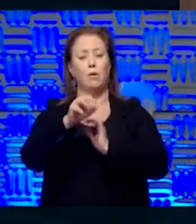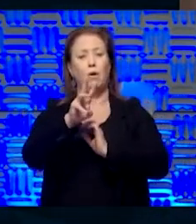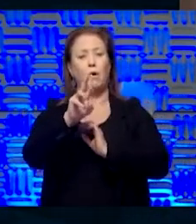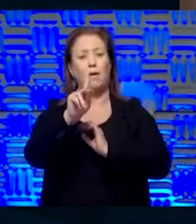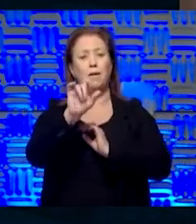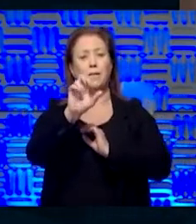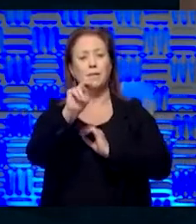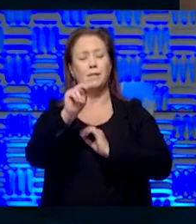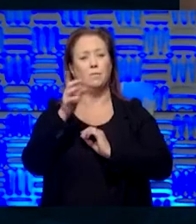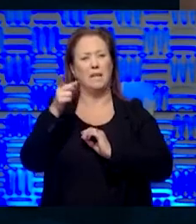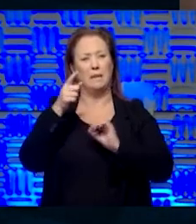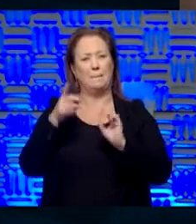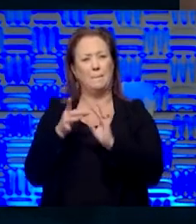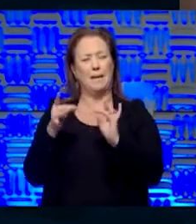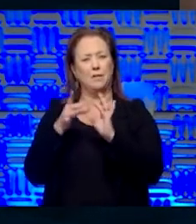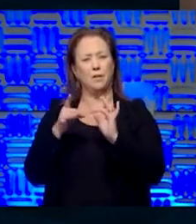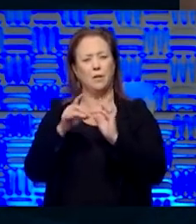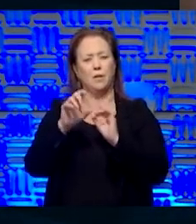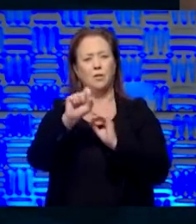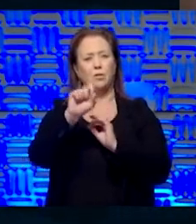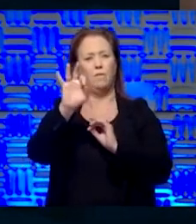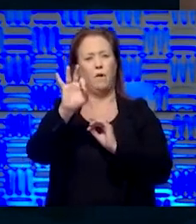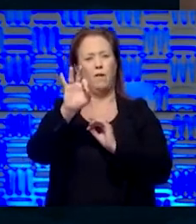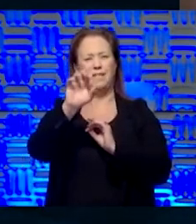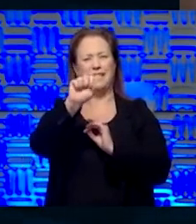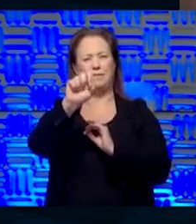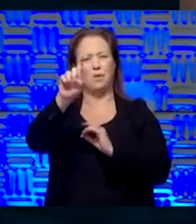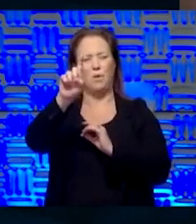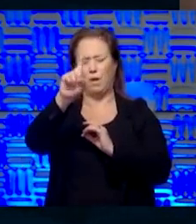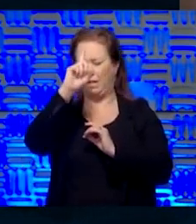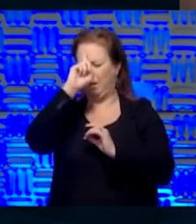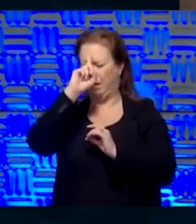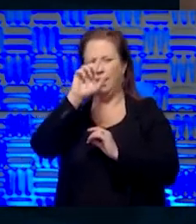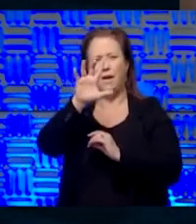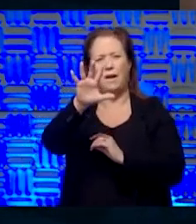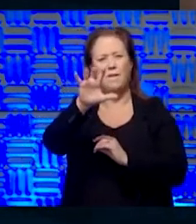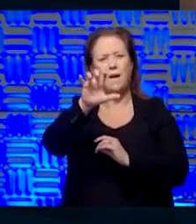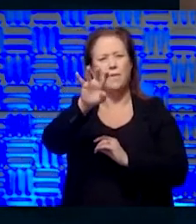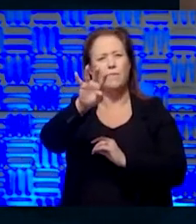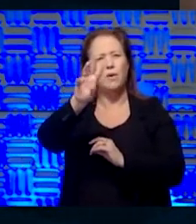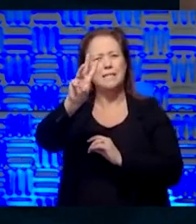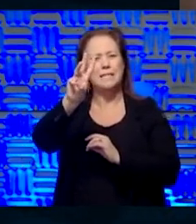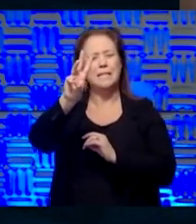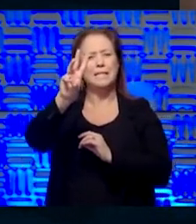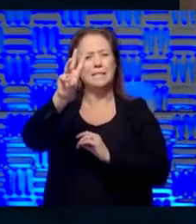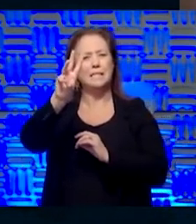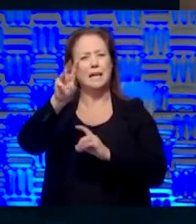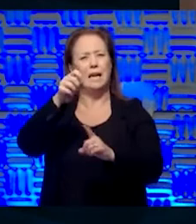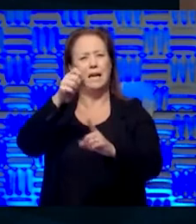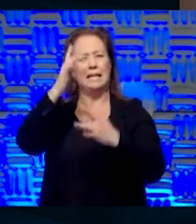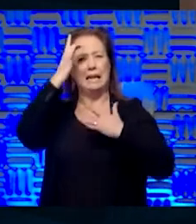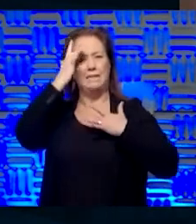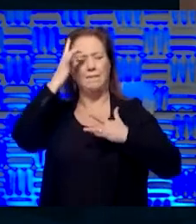in Sioux Falls, South Dakota, I believe, 546 infected meat packers